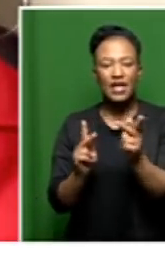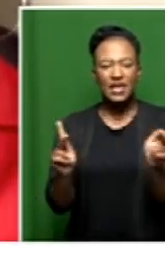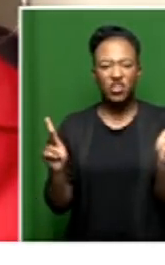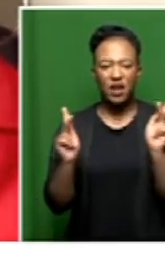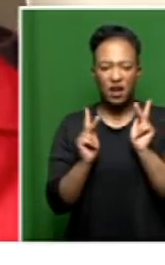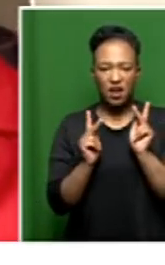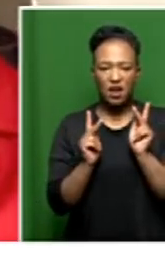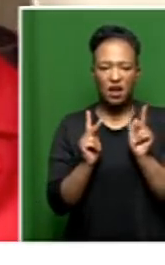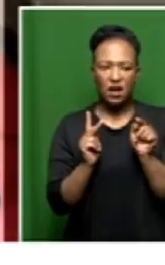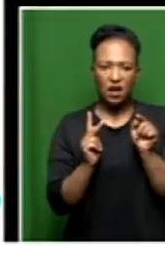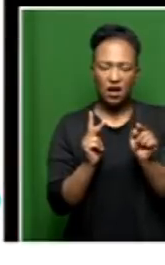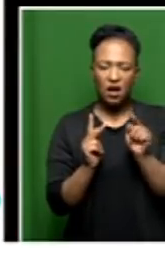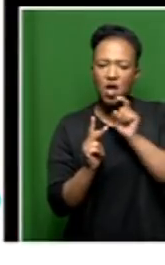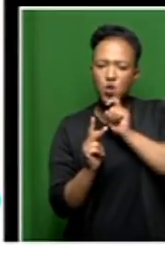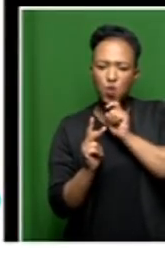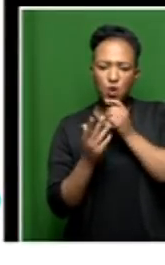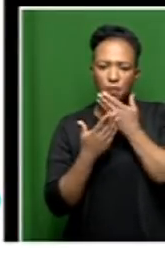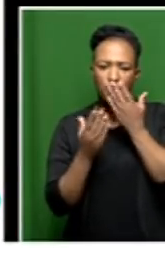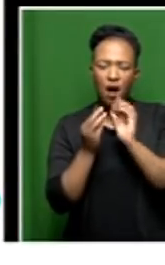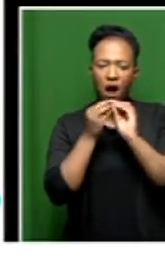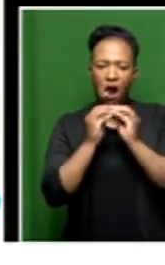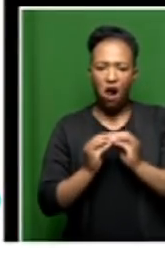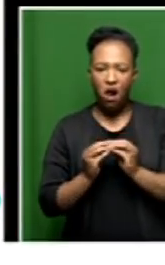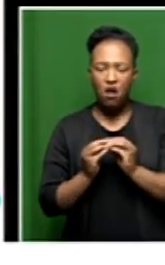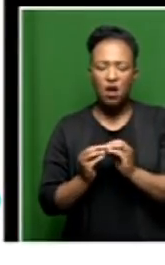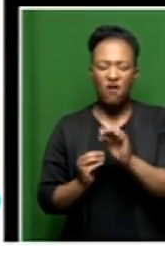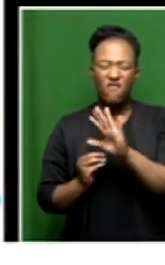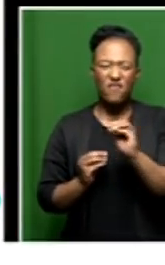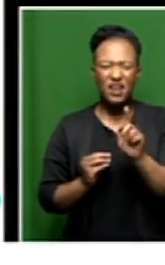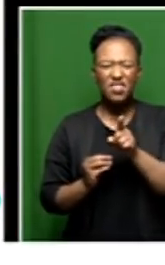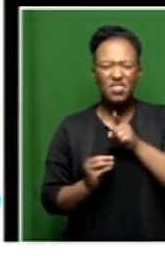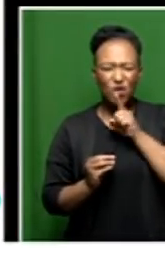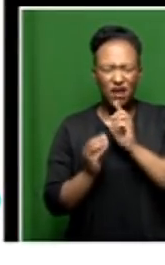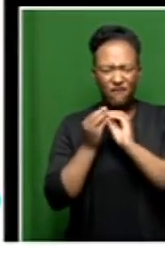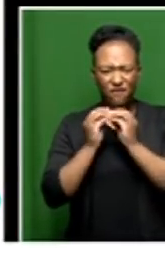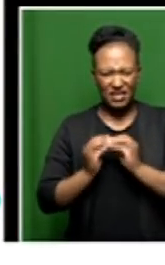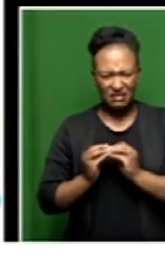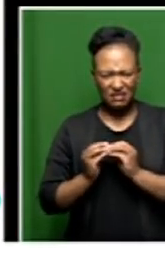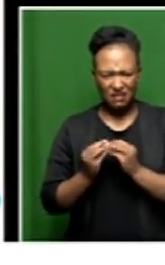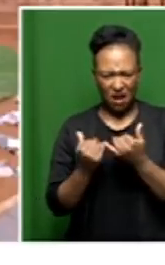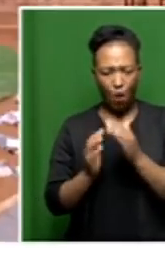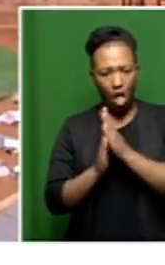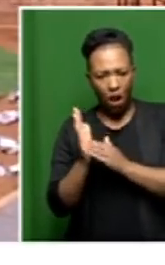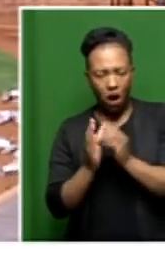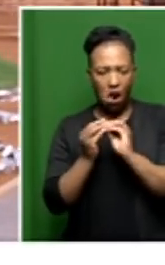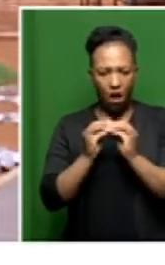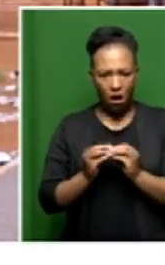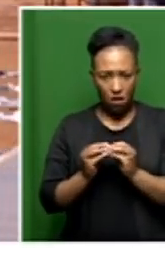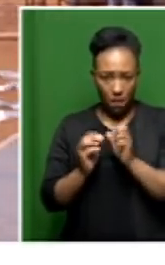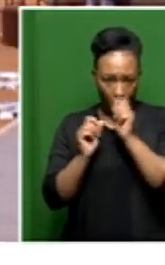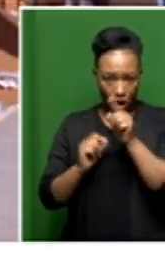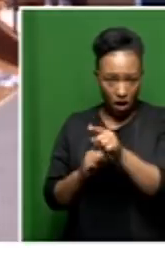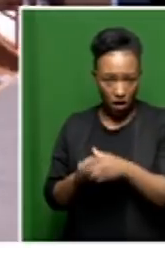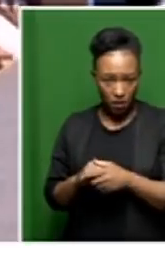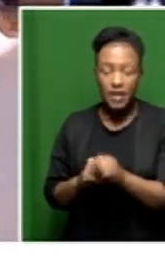has never been used that's currently being renovated to the tune of half a million rand. Are you aware of that? I am aware.